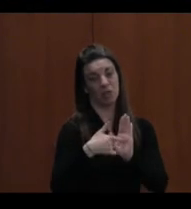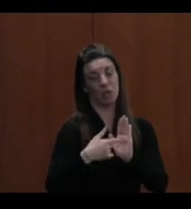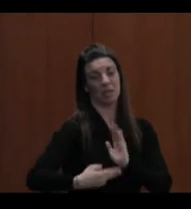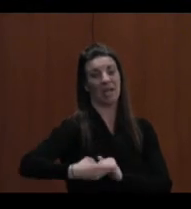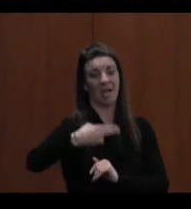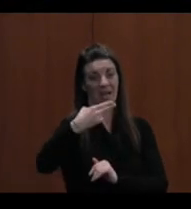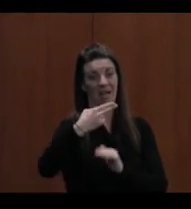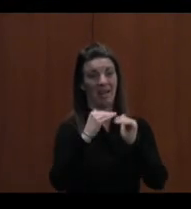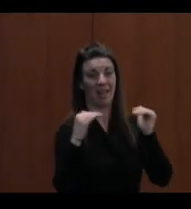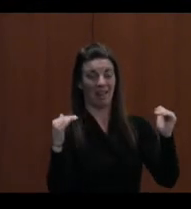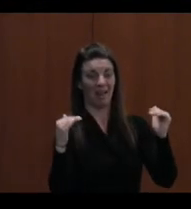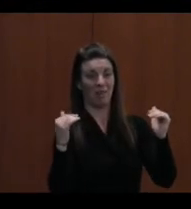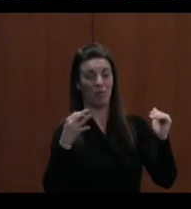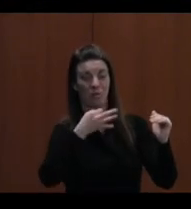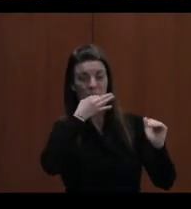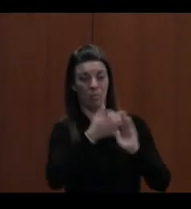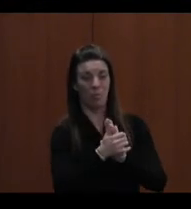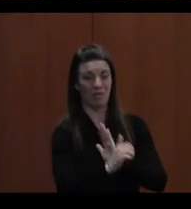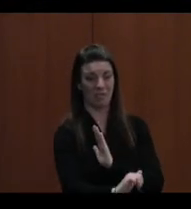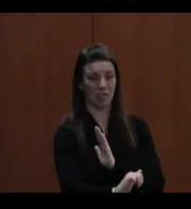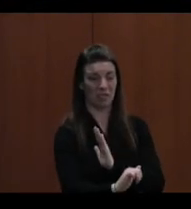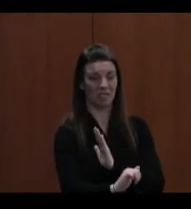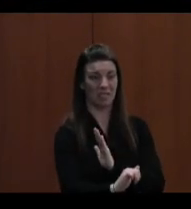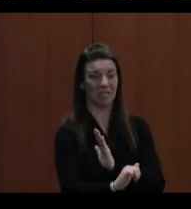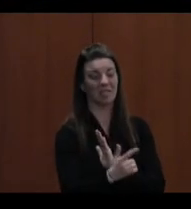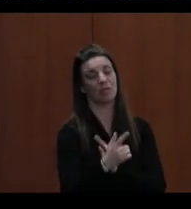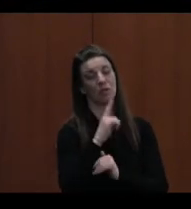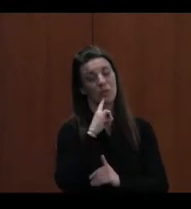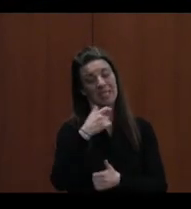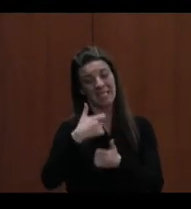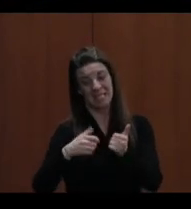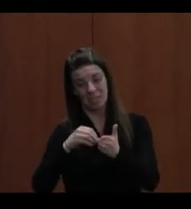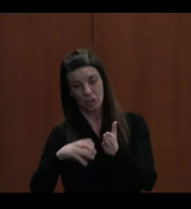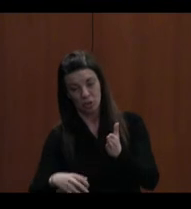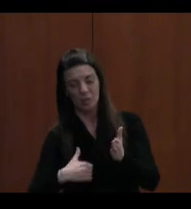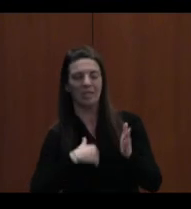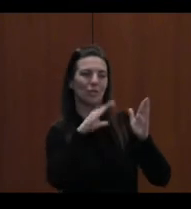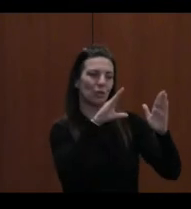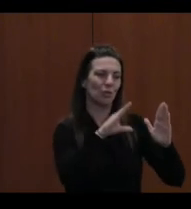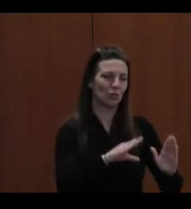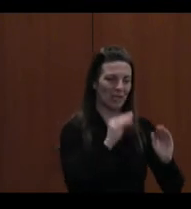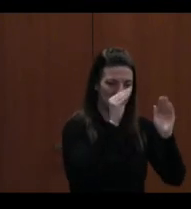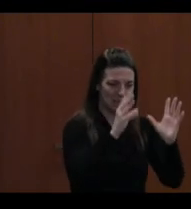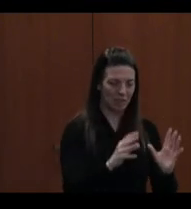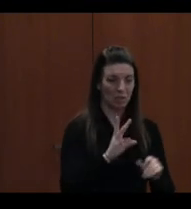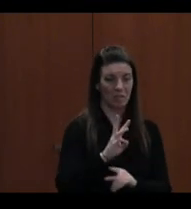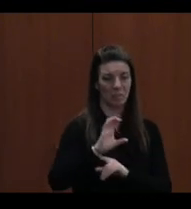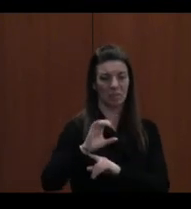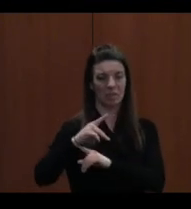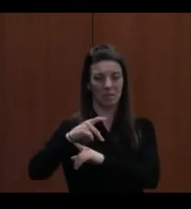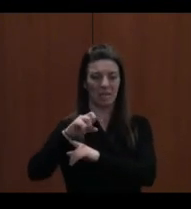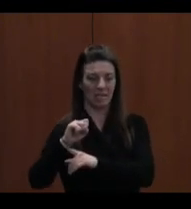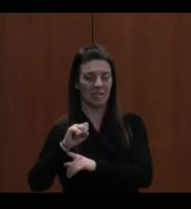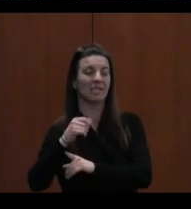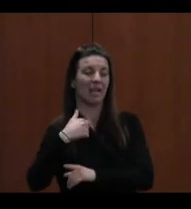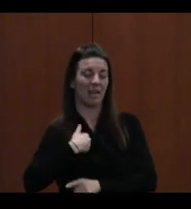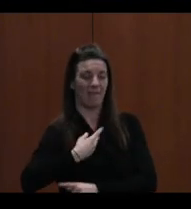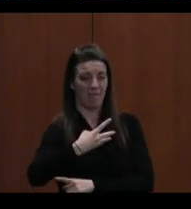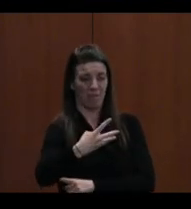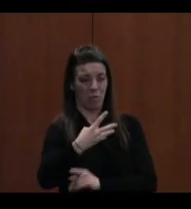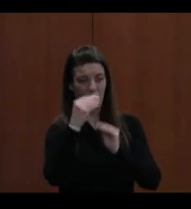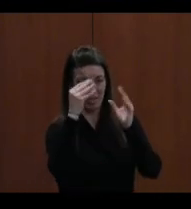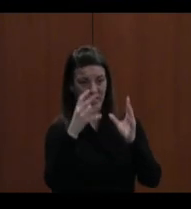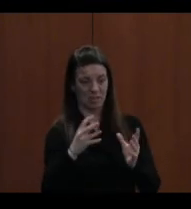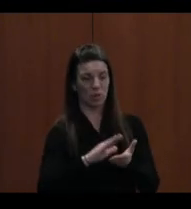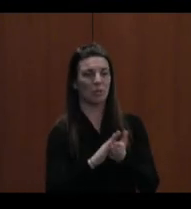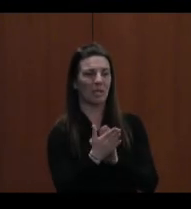And behind every great student is a great teacher. WCPS has had four teachers become Maryland Language Teacher of the Year